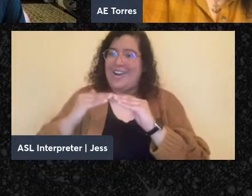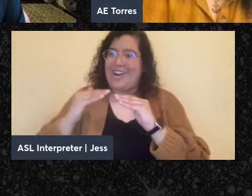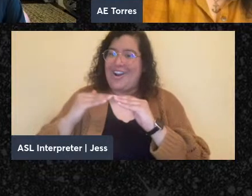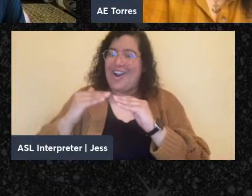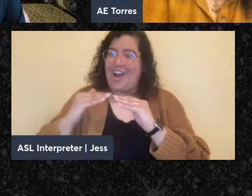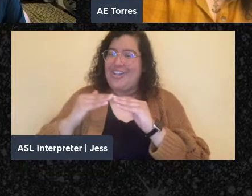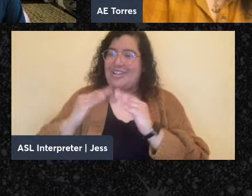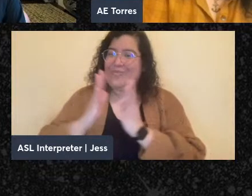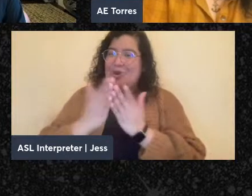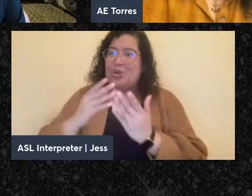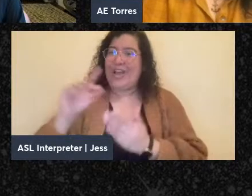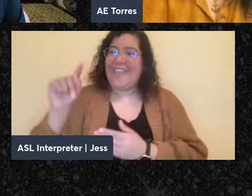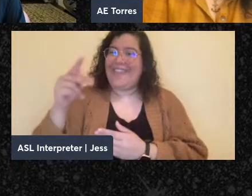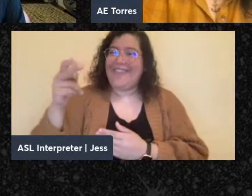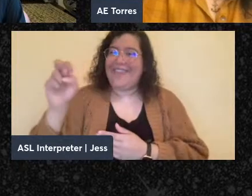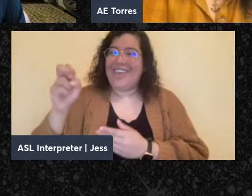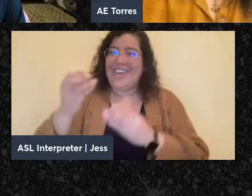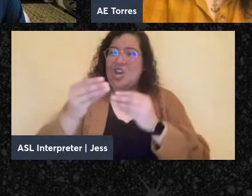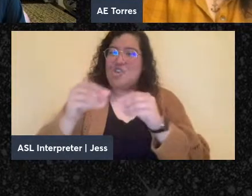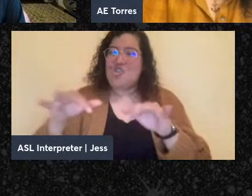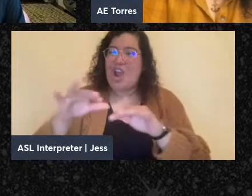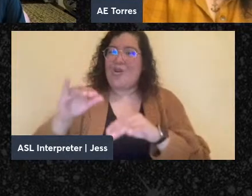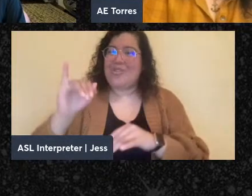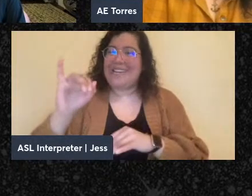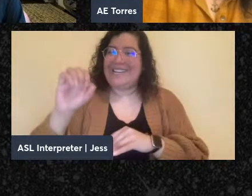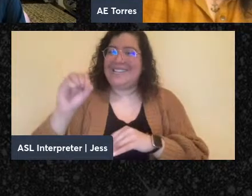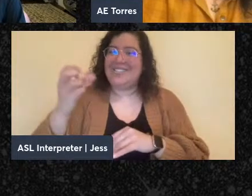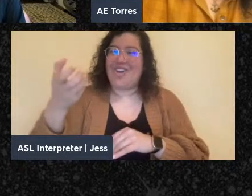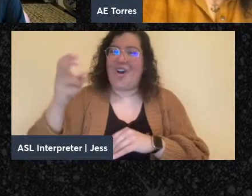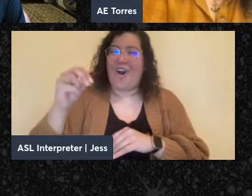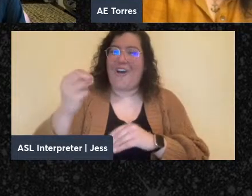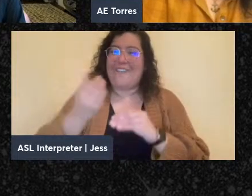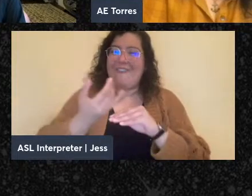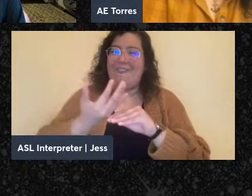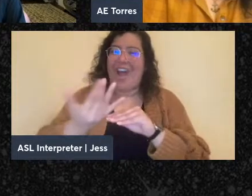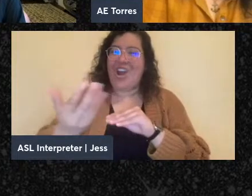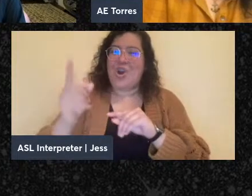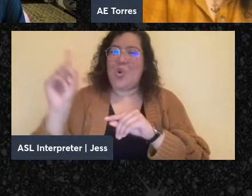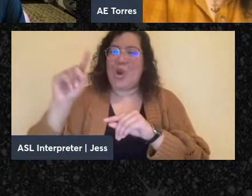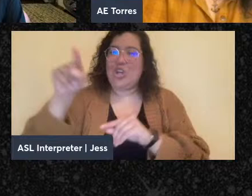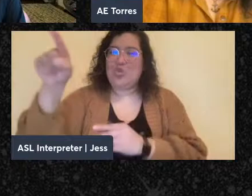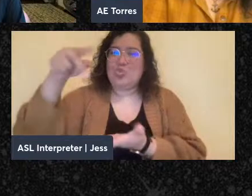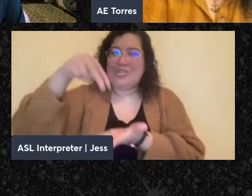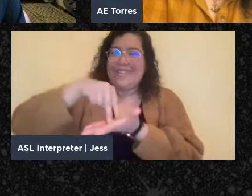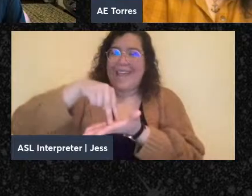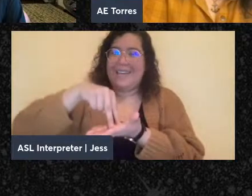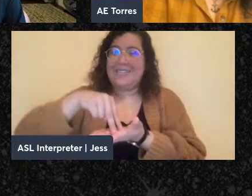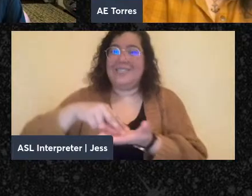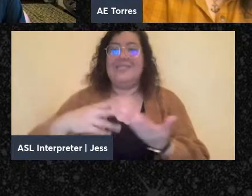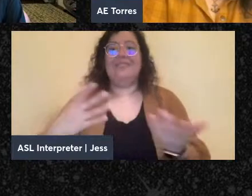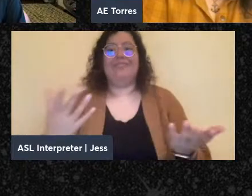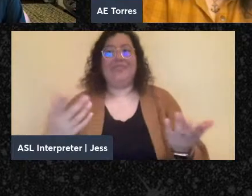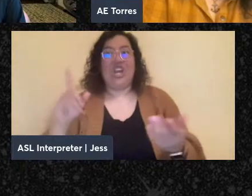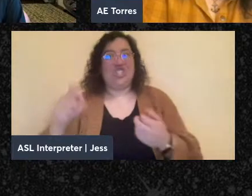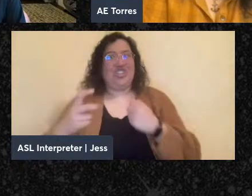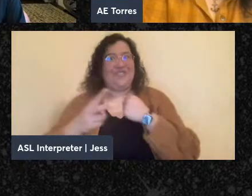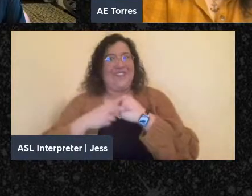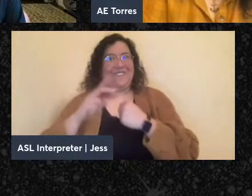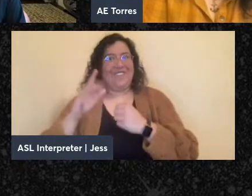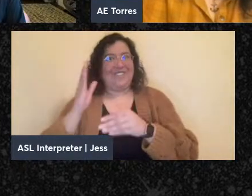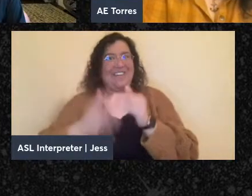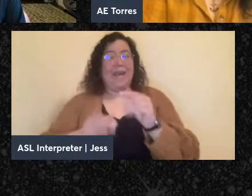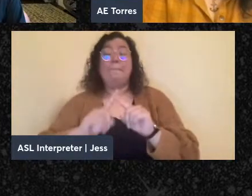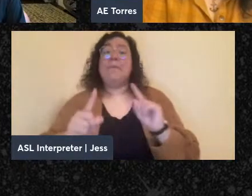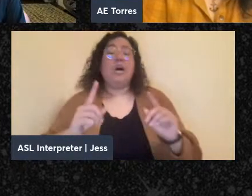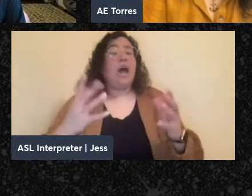is on Fire Where You Stand. So, yeah, I should have saved that to the end, but I do want to give you